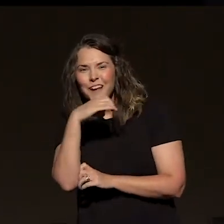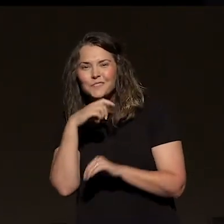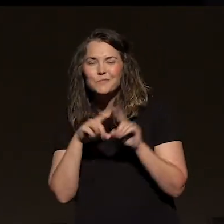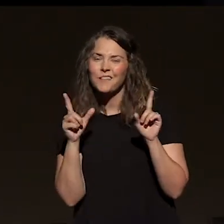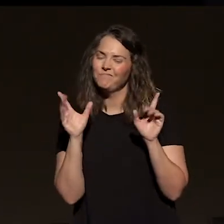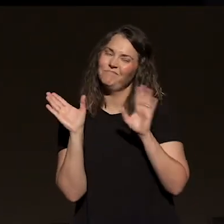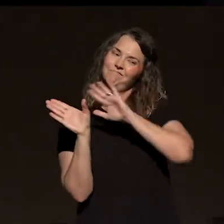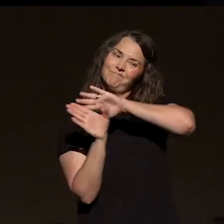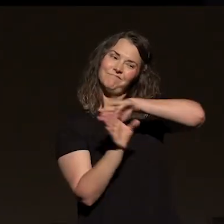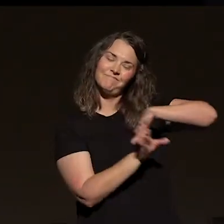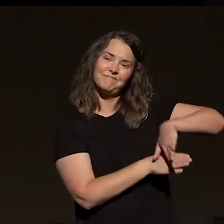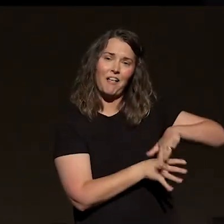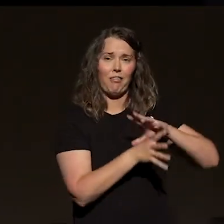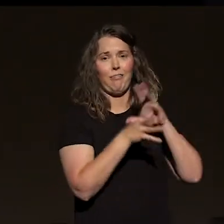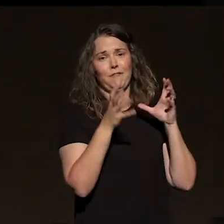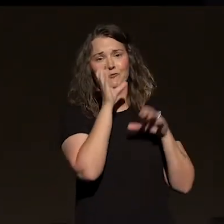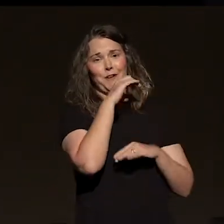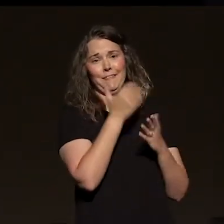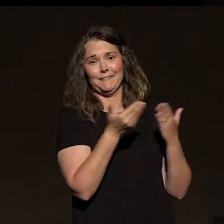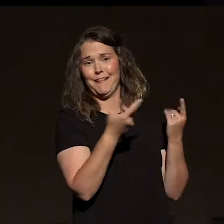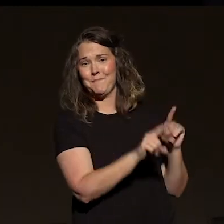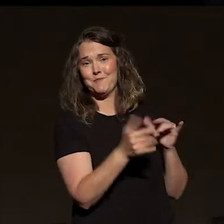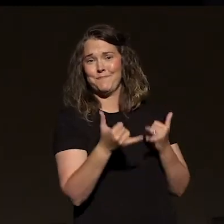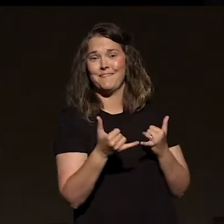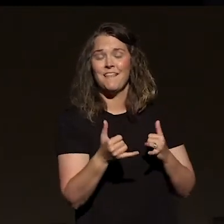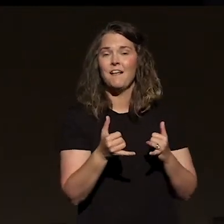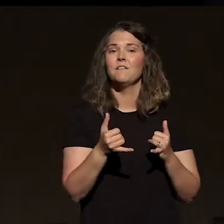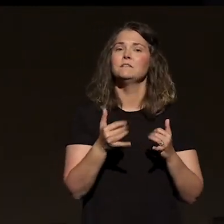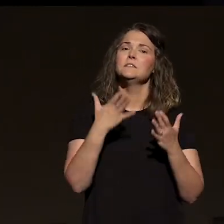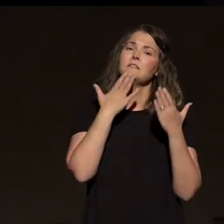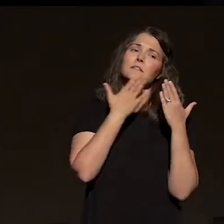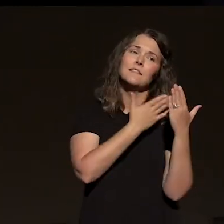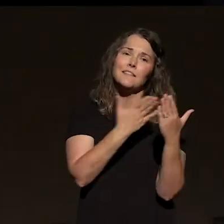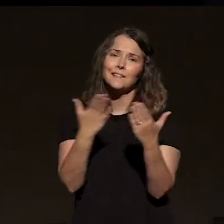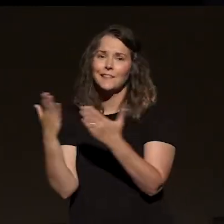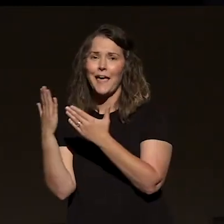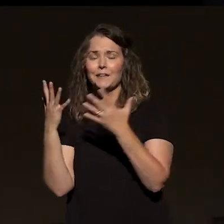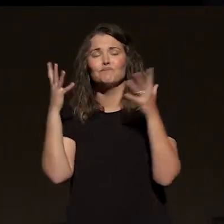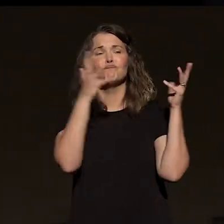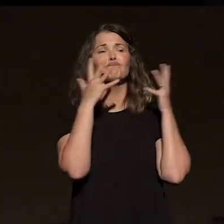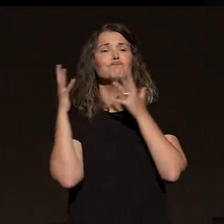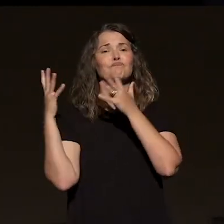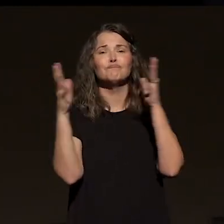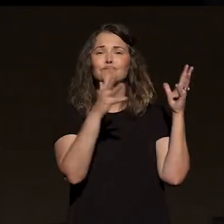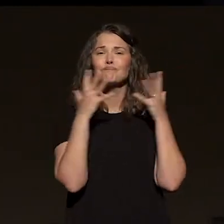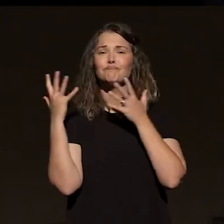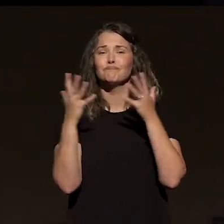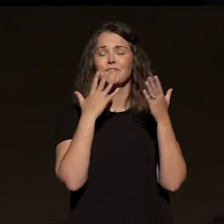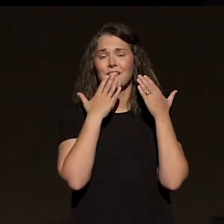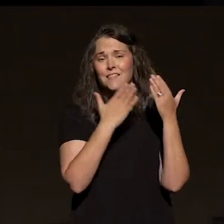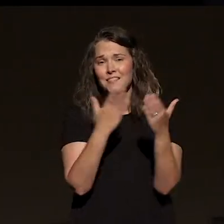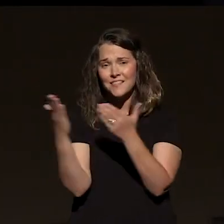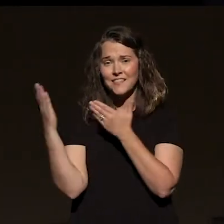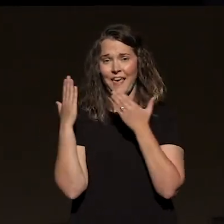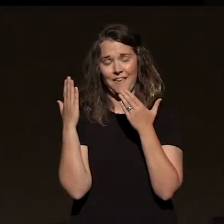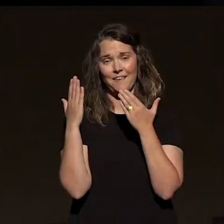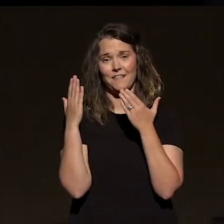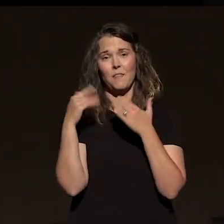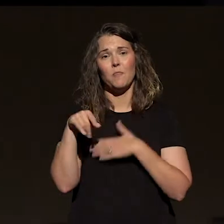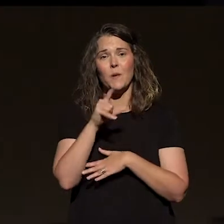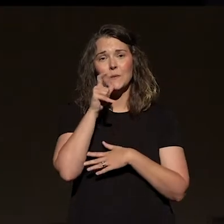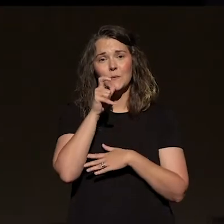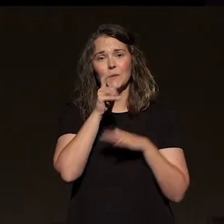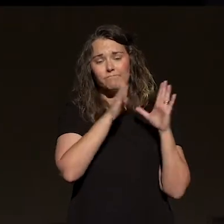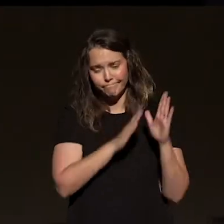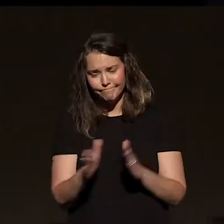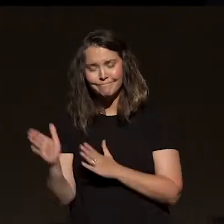over it, right? There's a lot that's weird about these days. Hey, but would you just help me in thanking them? I'm just going to clap right now. Would you just clap right now in your living room just for a